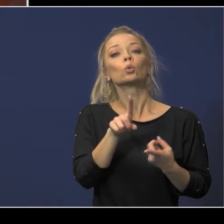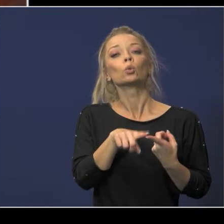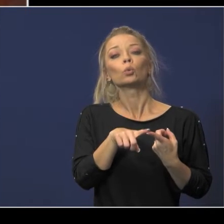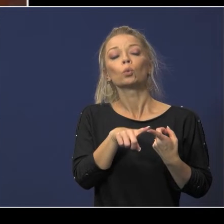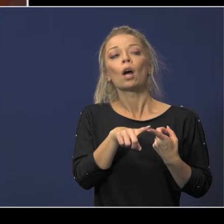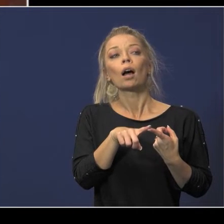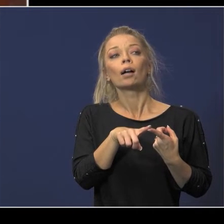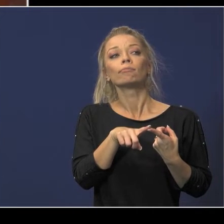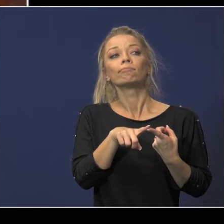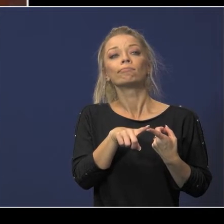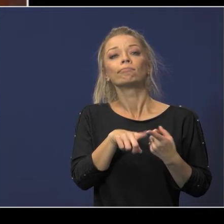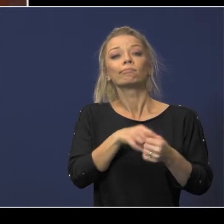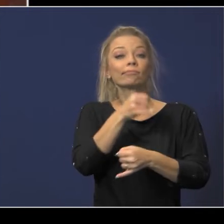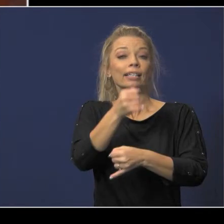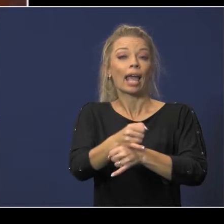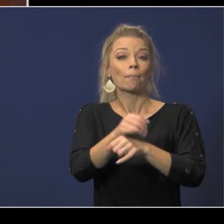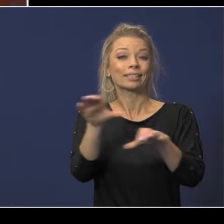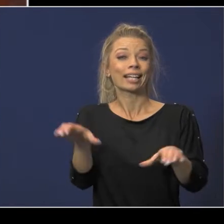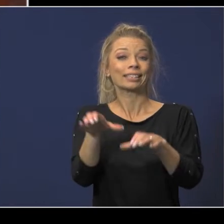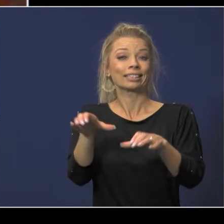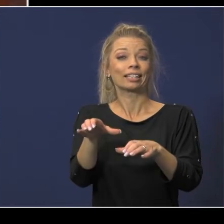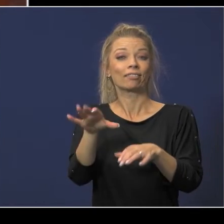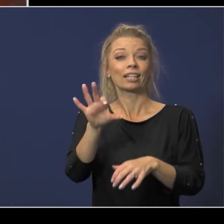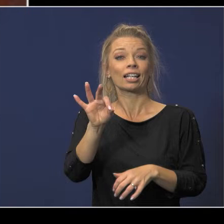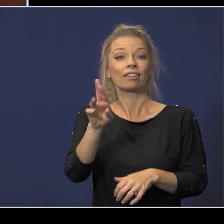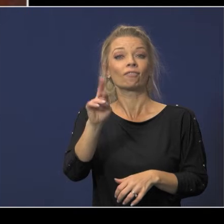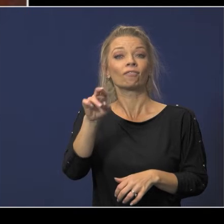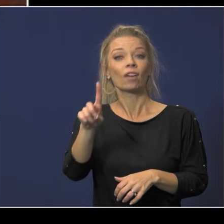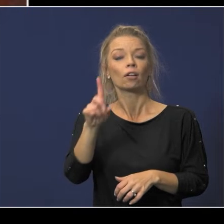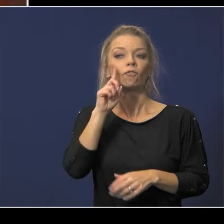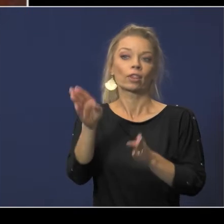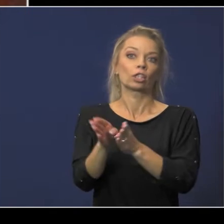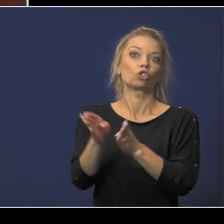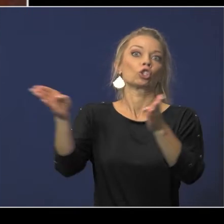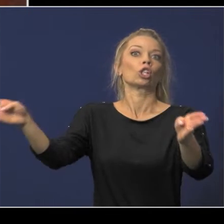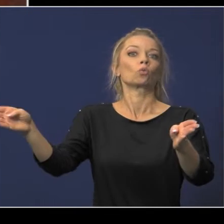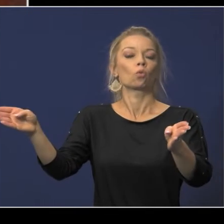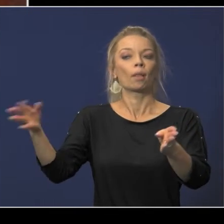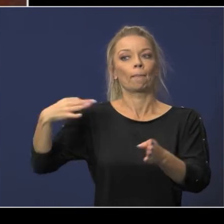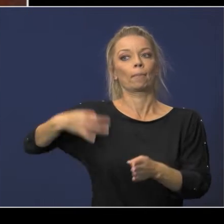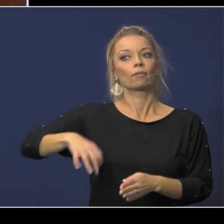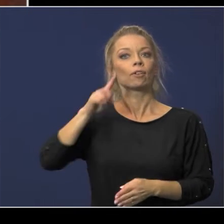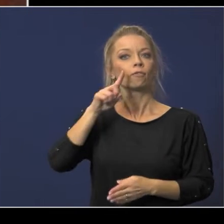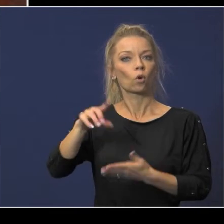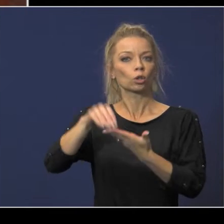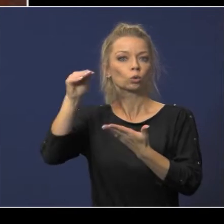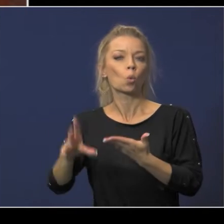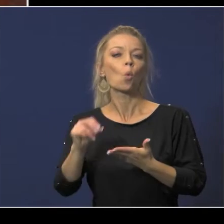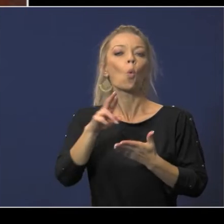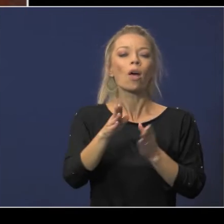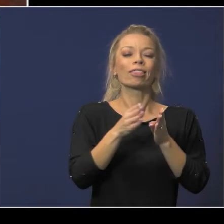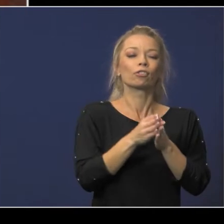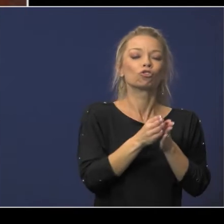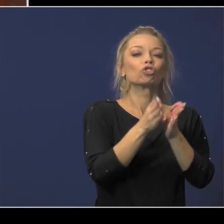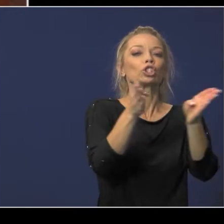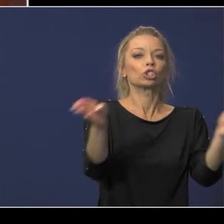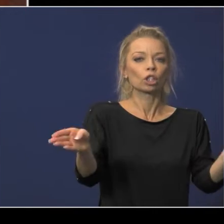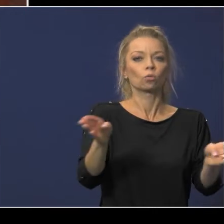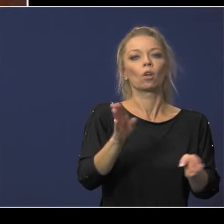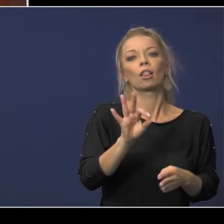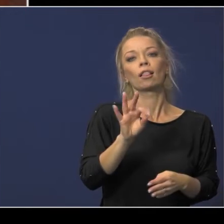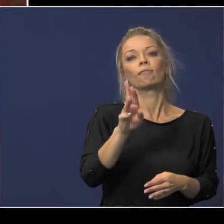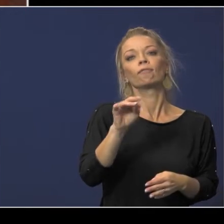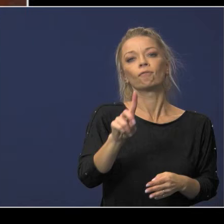our campus activity fund which is for the general welfare of the student body or to the general fund if it did not meet that criteria